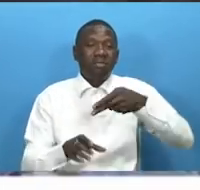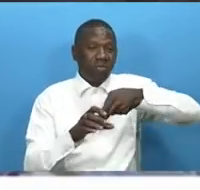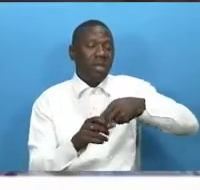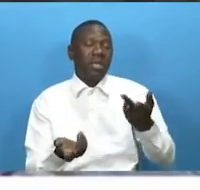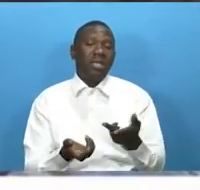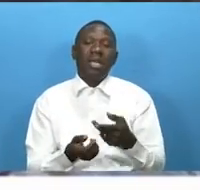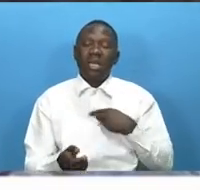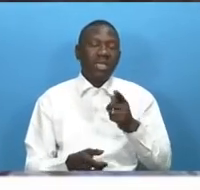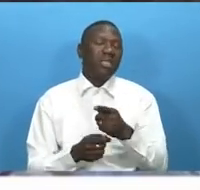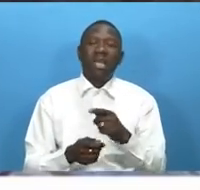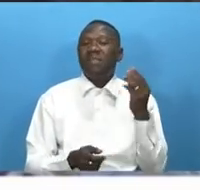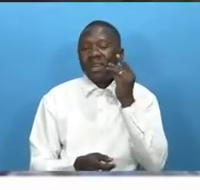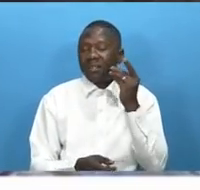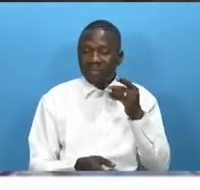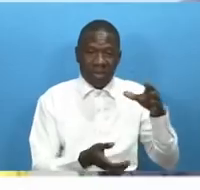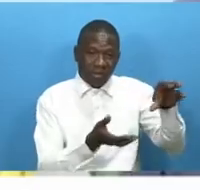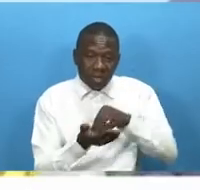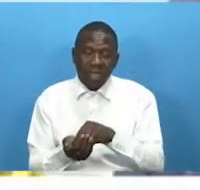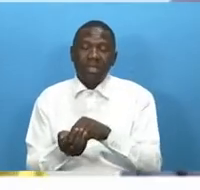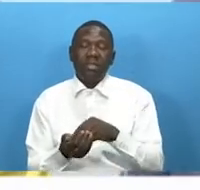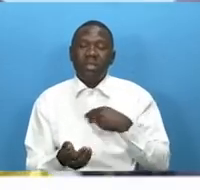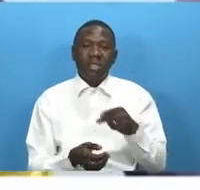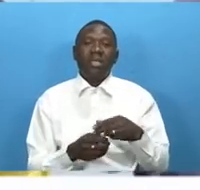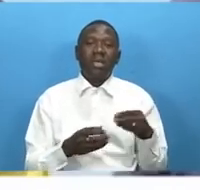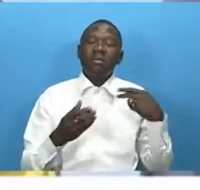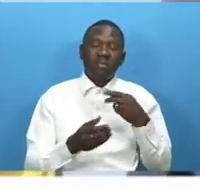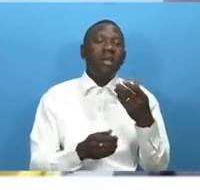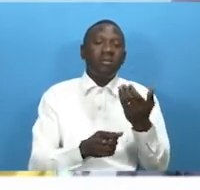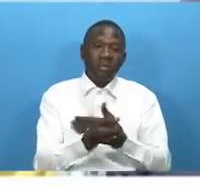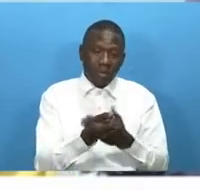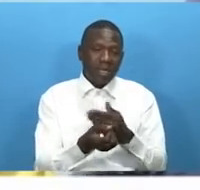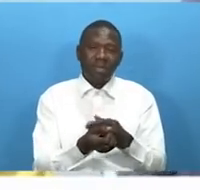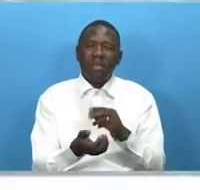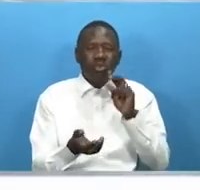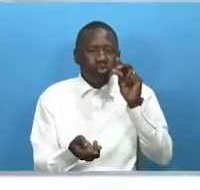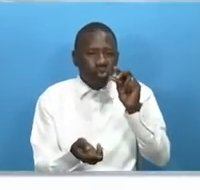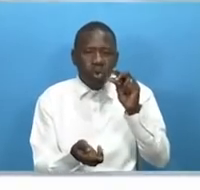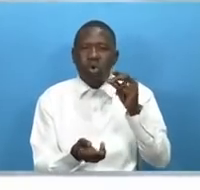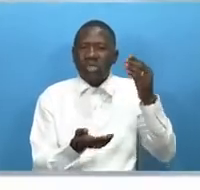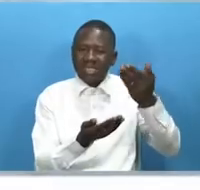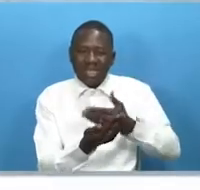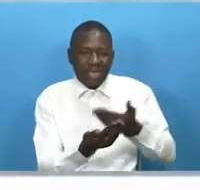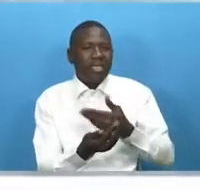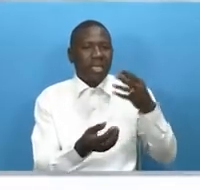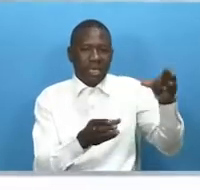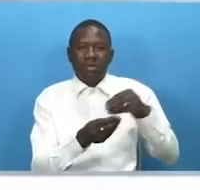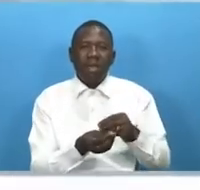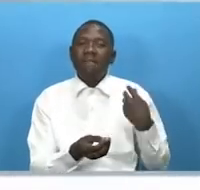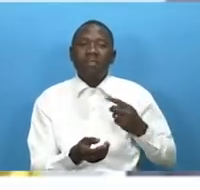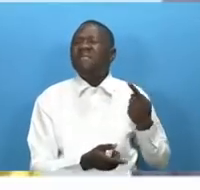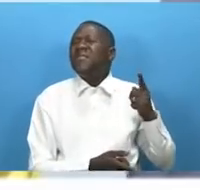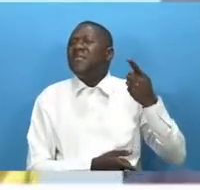in delicacies mice and guy a fisherman said for even a moderate catch fishermen need to travel far into the sea